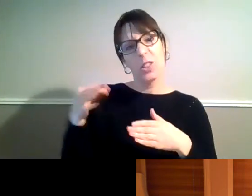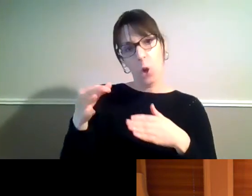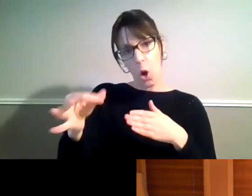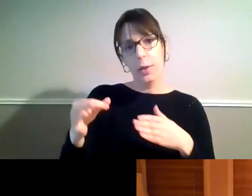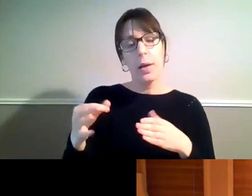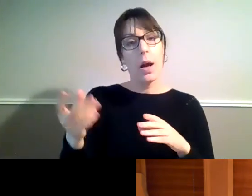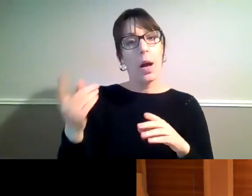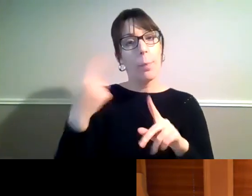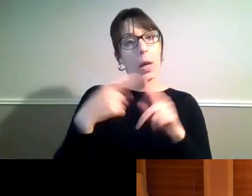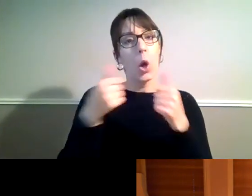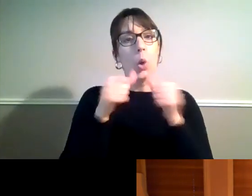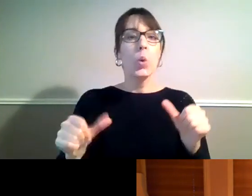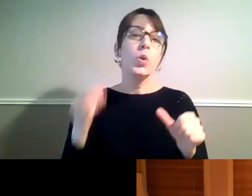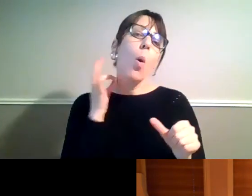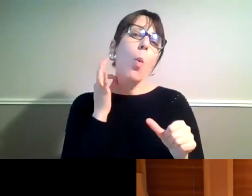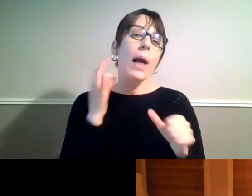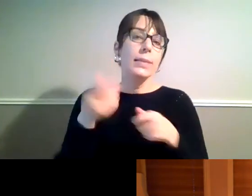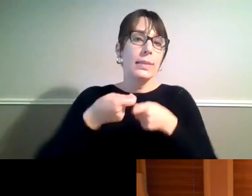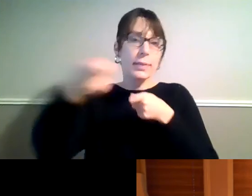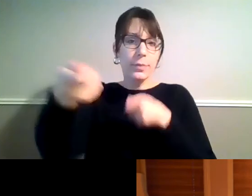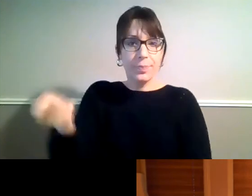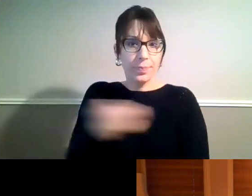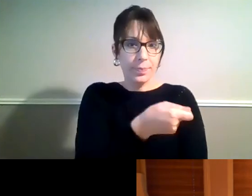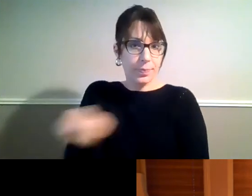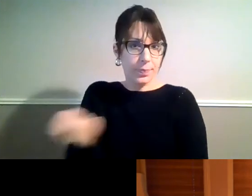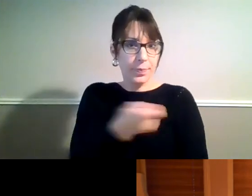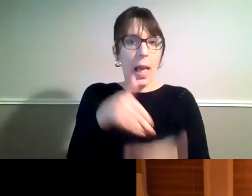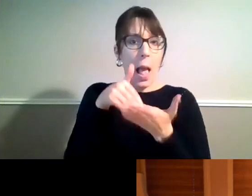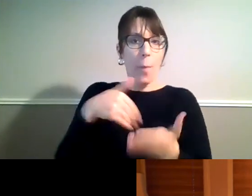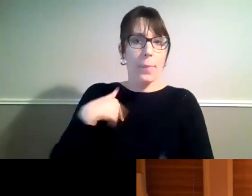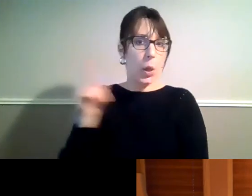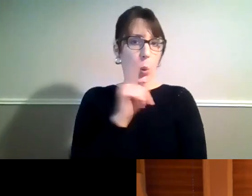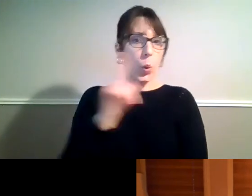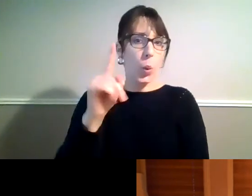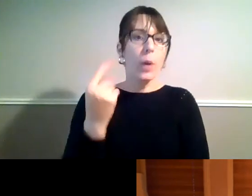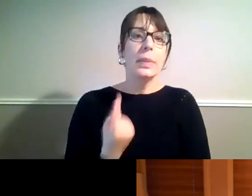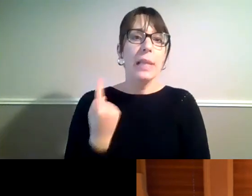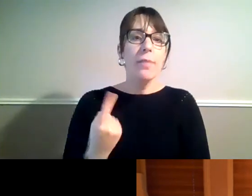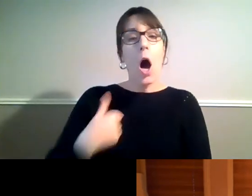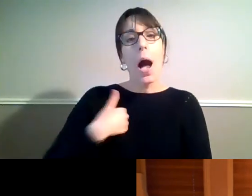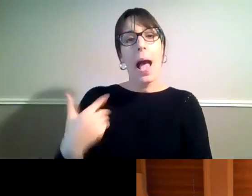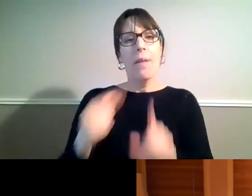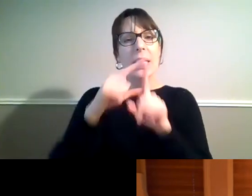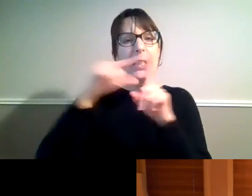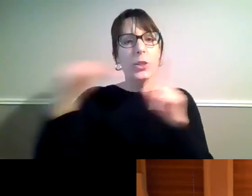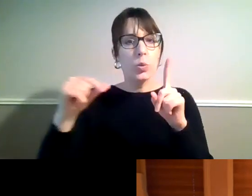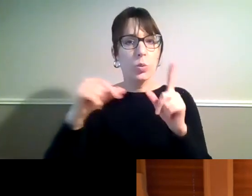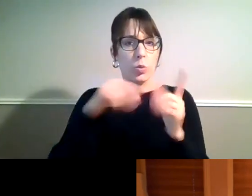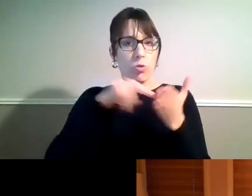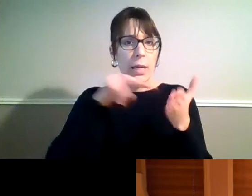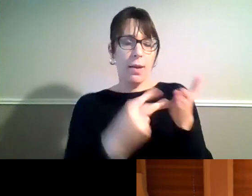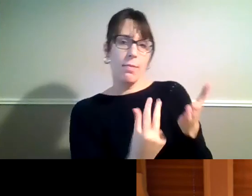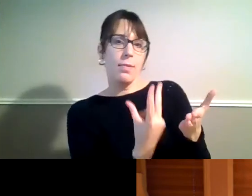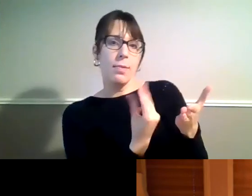that that's how I move around. I have a digital reader which speaks to me, on which I read books.